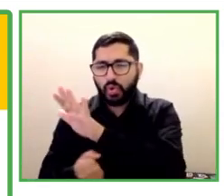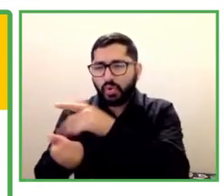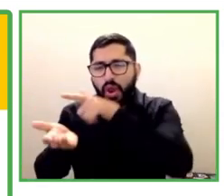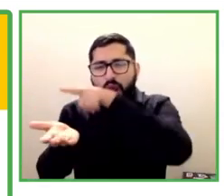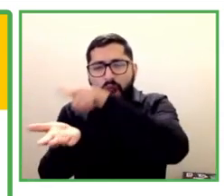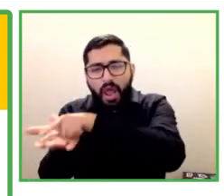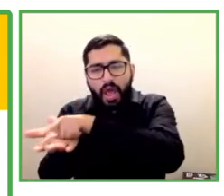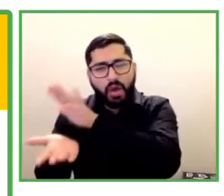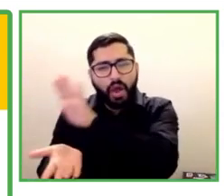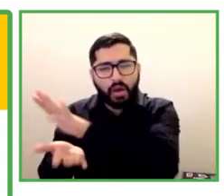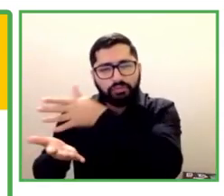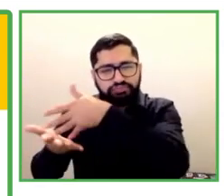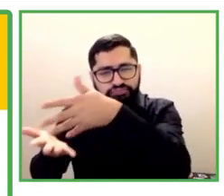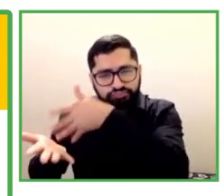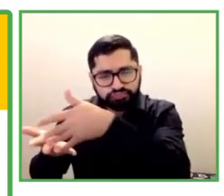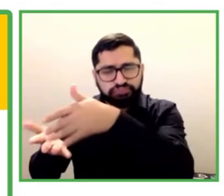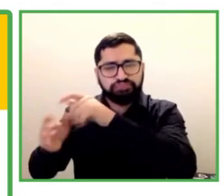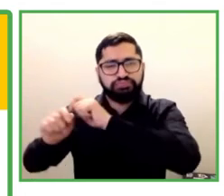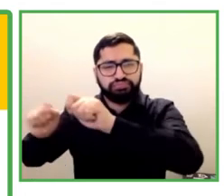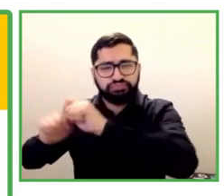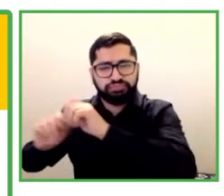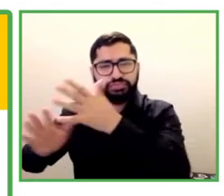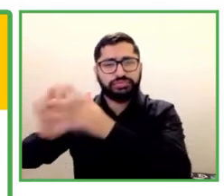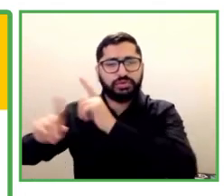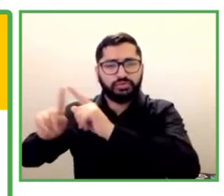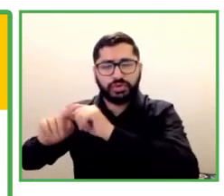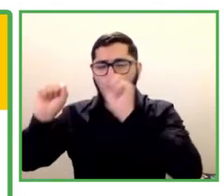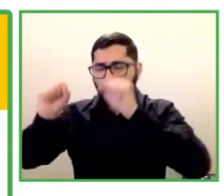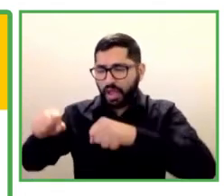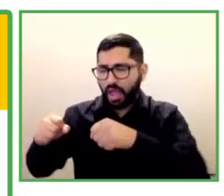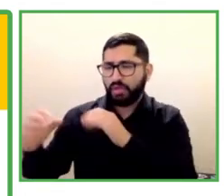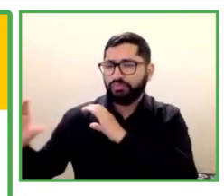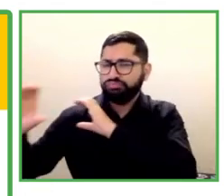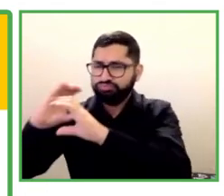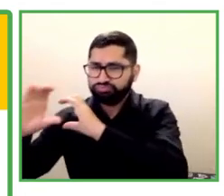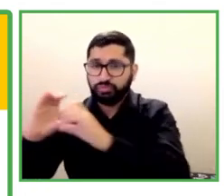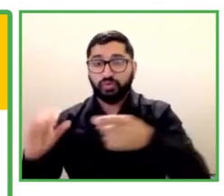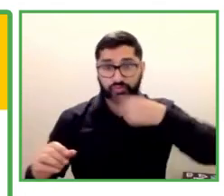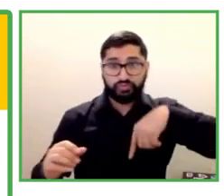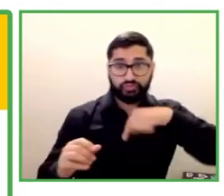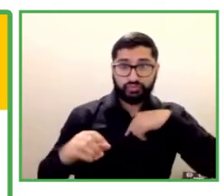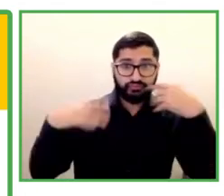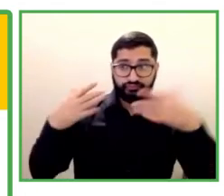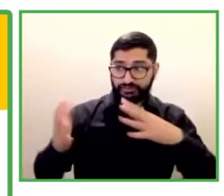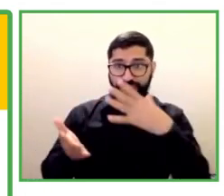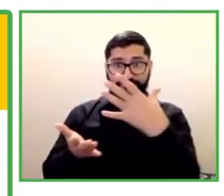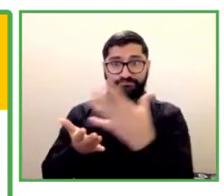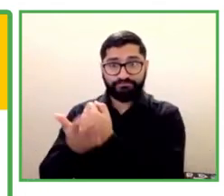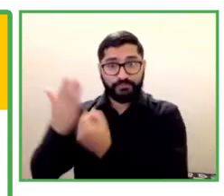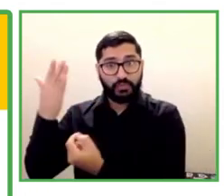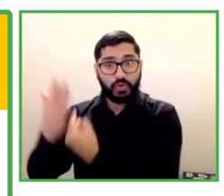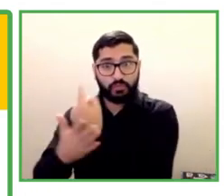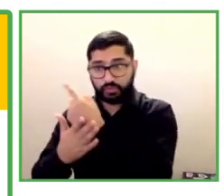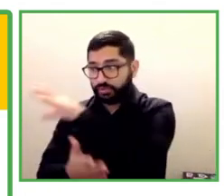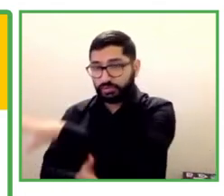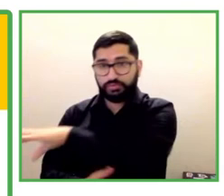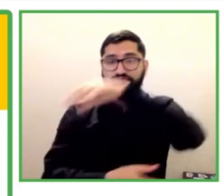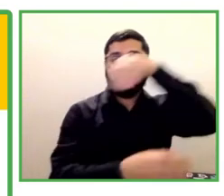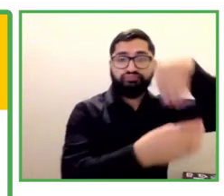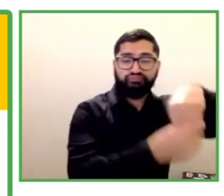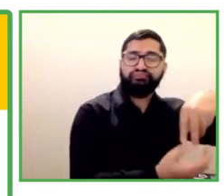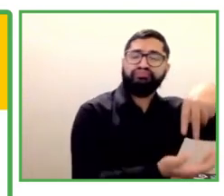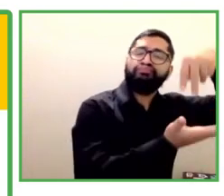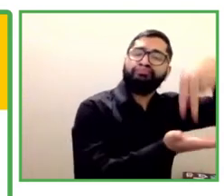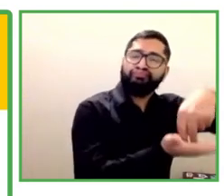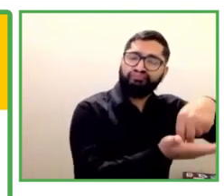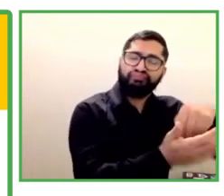youth, which is seven every day. The sector which was large in COVID for us was